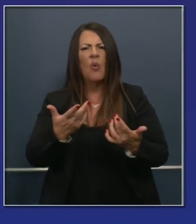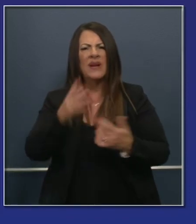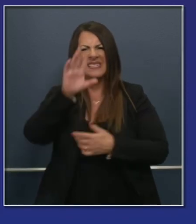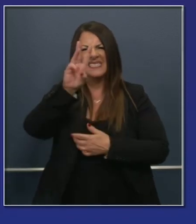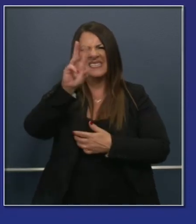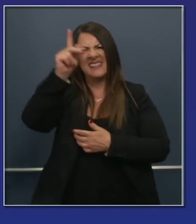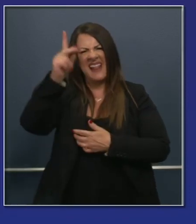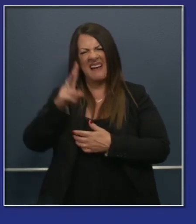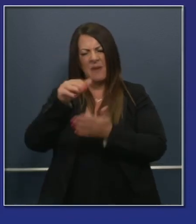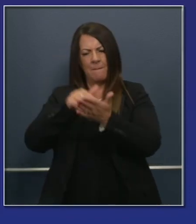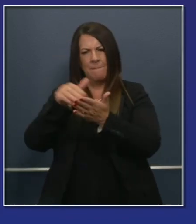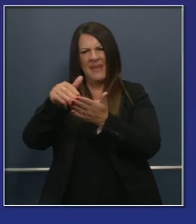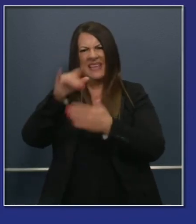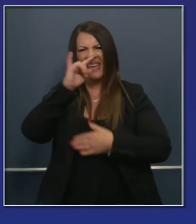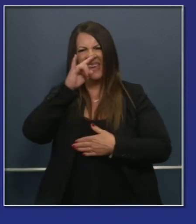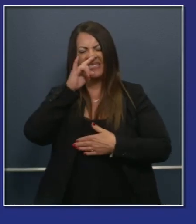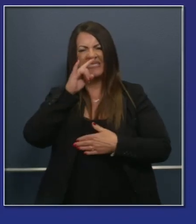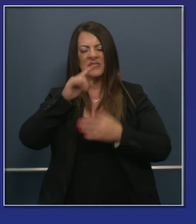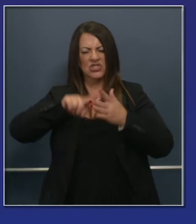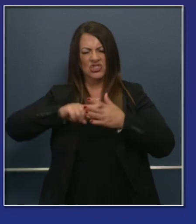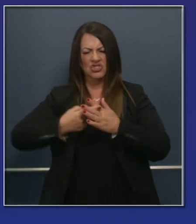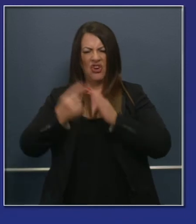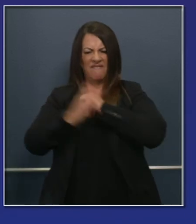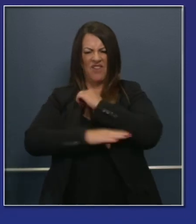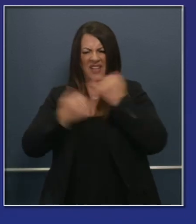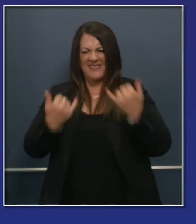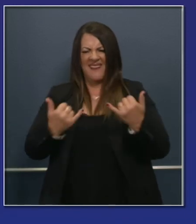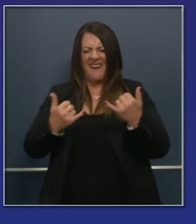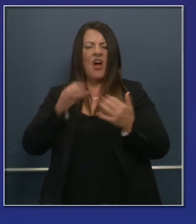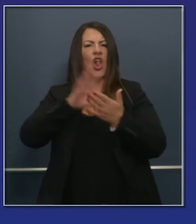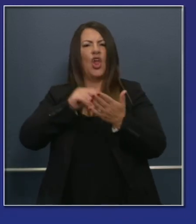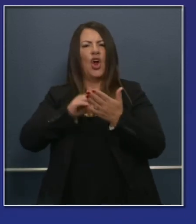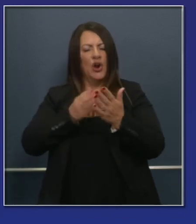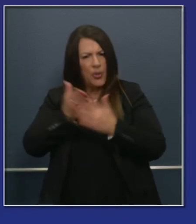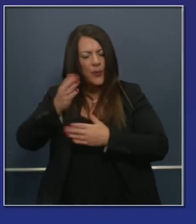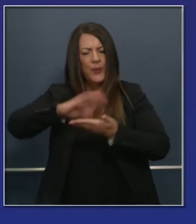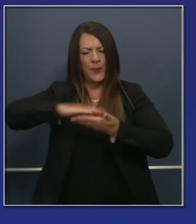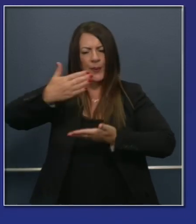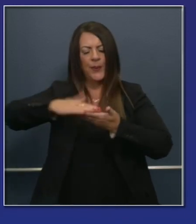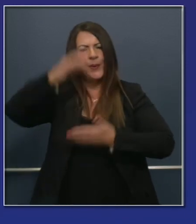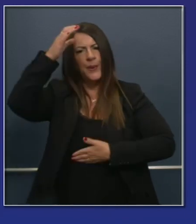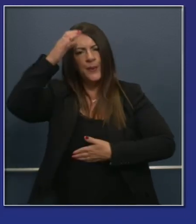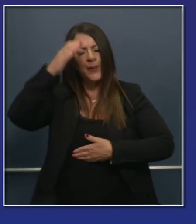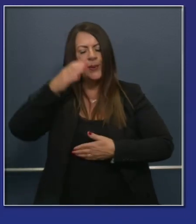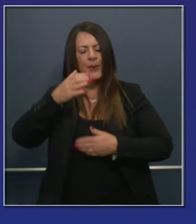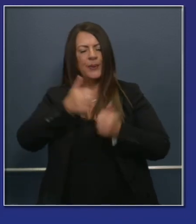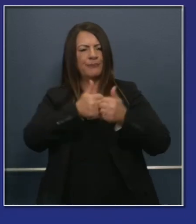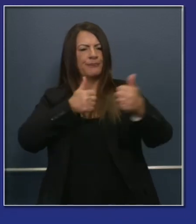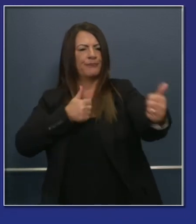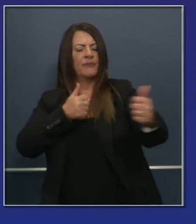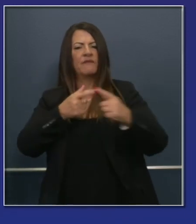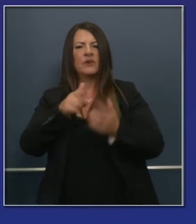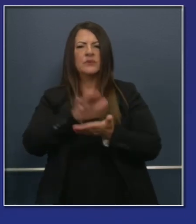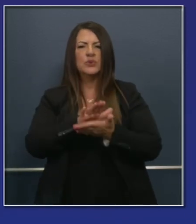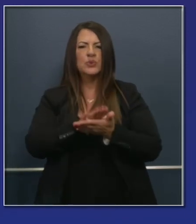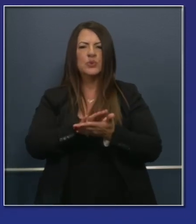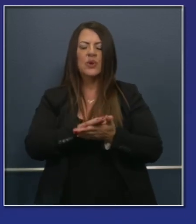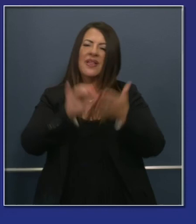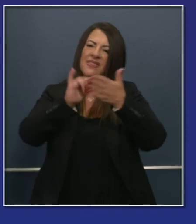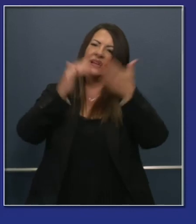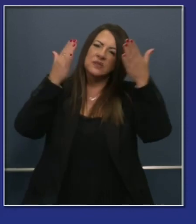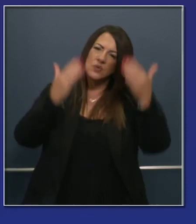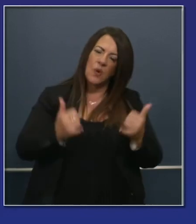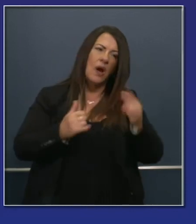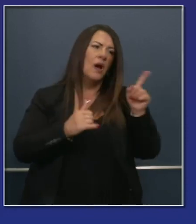learning online this fall. That's why with everyone from Governor Newsom to State